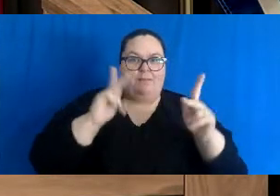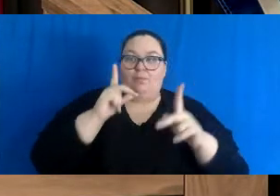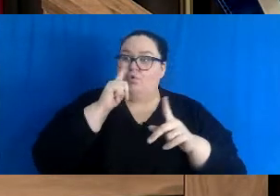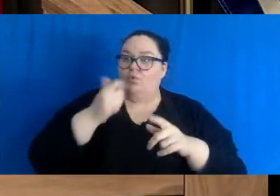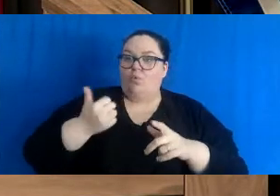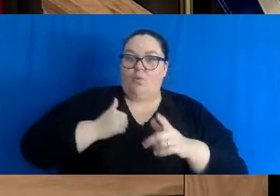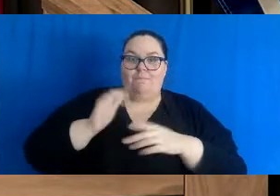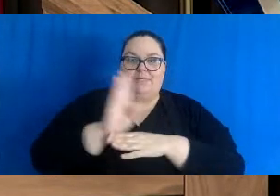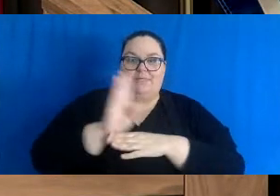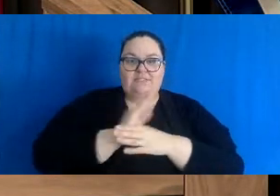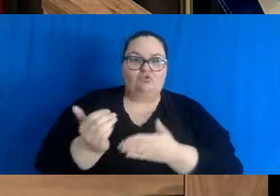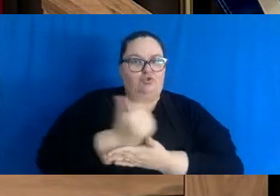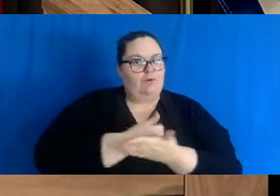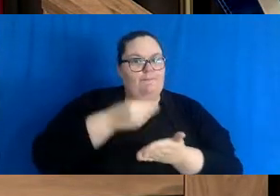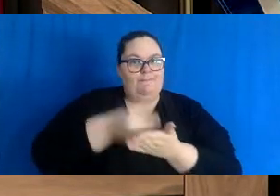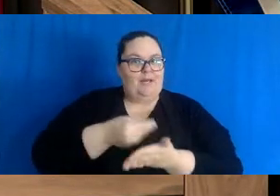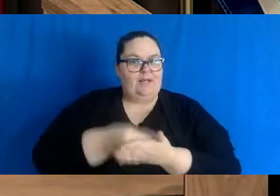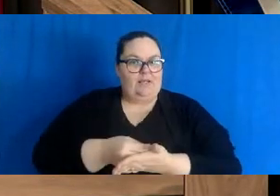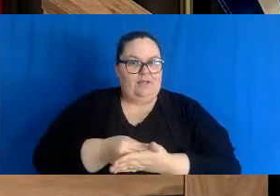make a living.